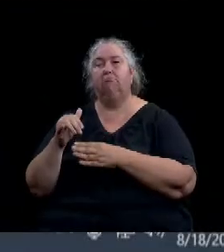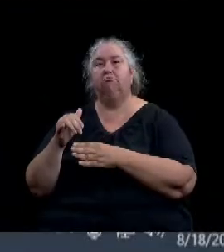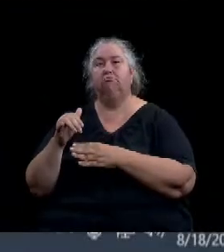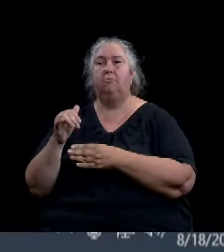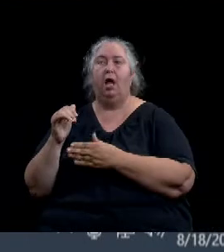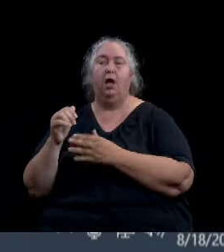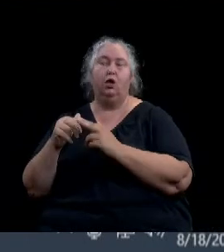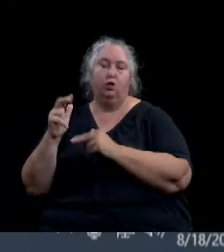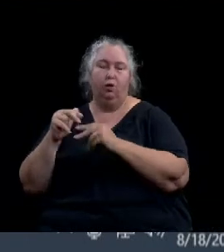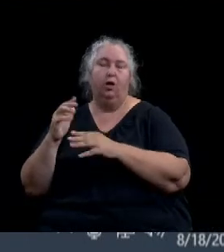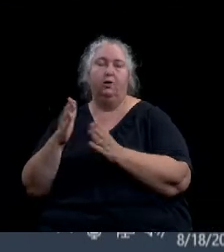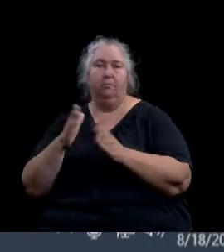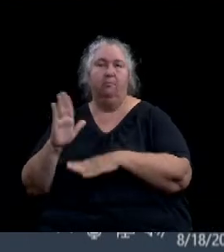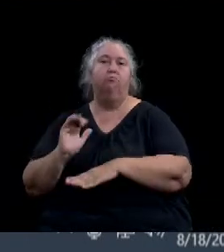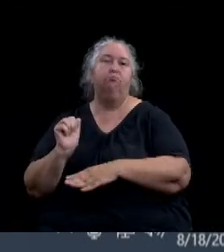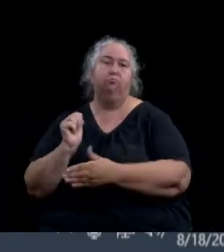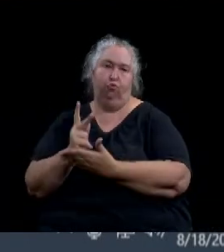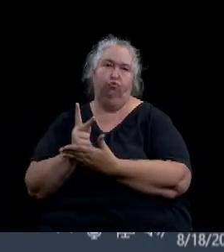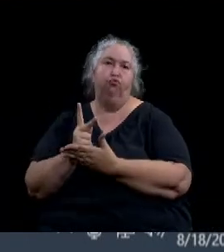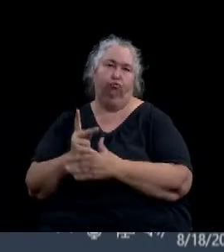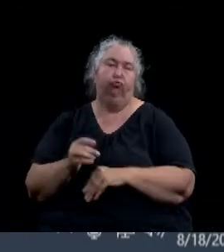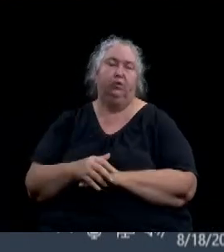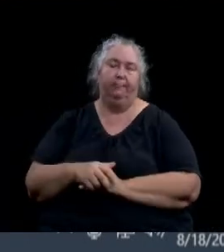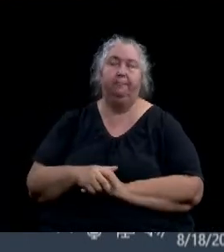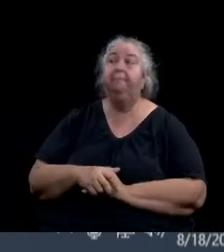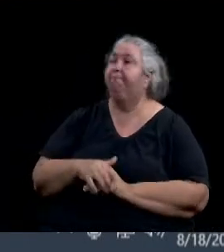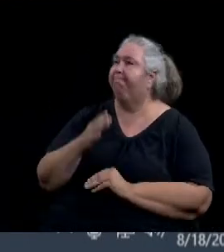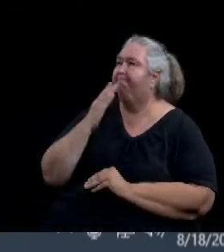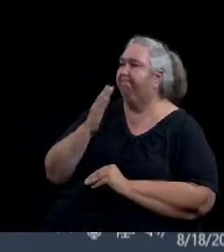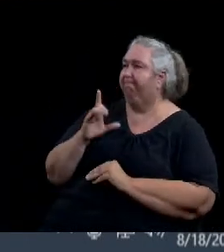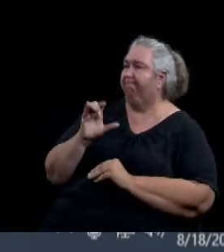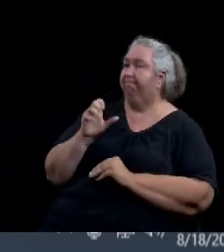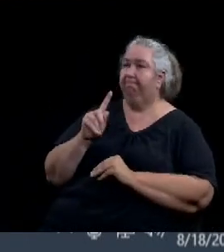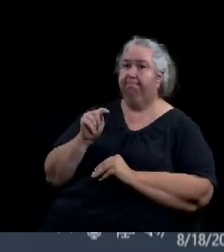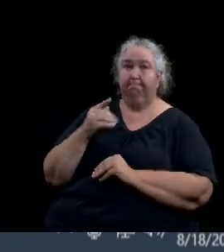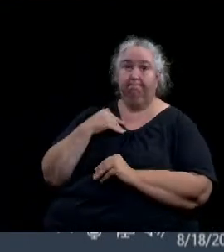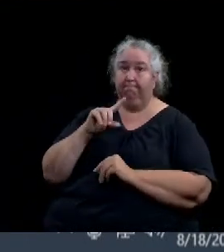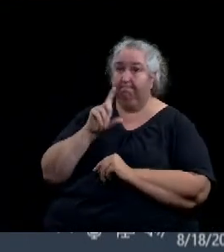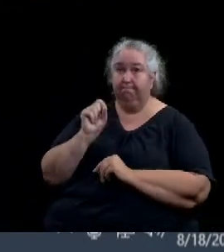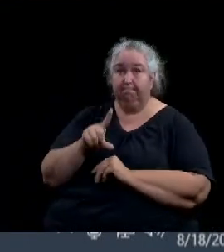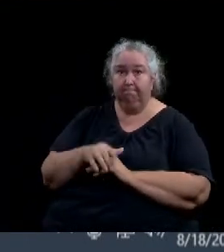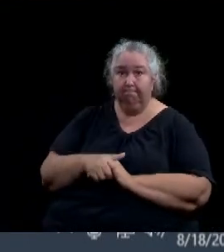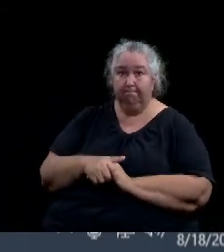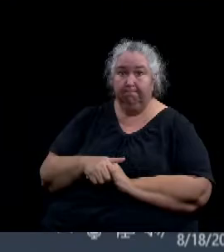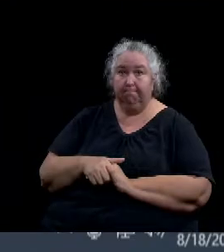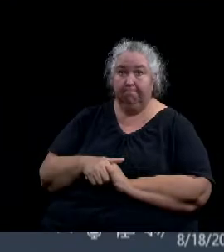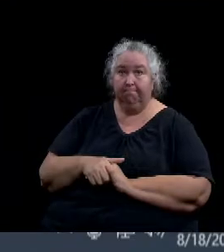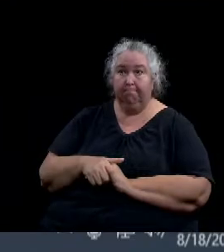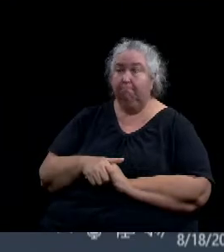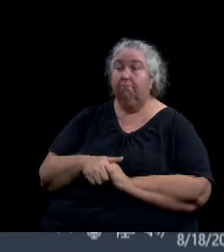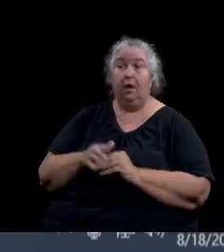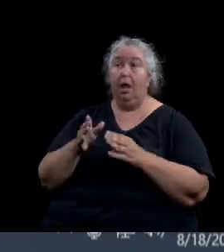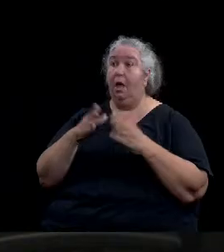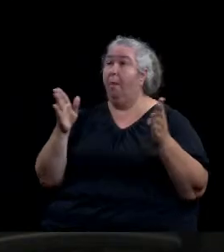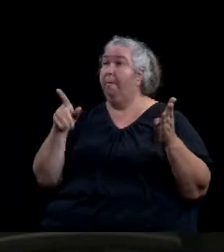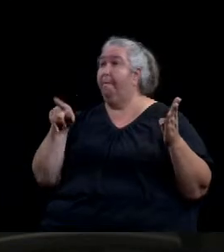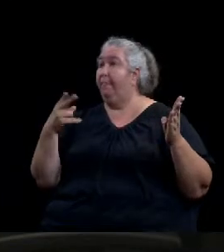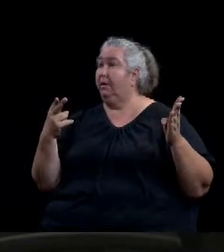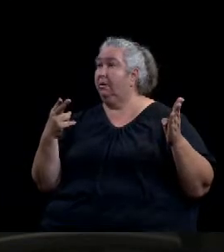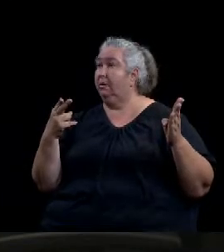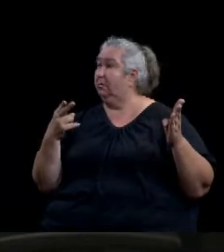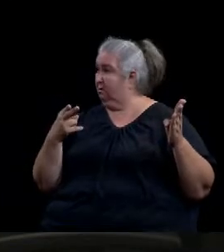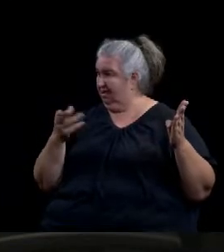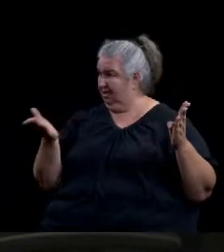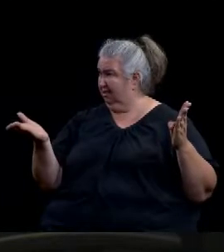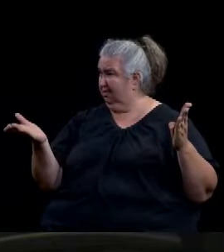Thank you, Clint. Any questions for staff? We'll open a public hearing. Esmeralda, did anyone register to speak on this one? Yes,